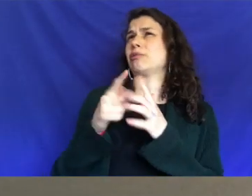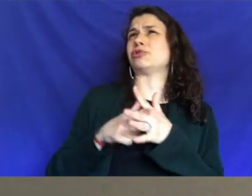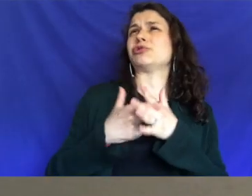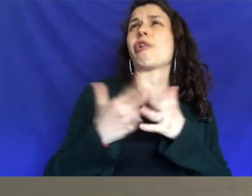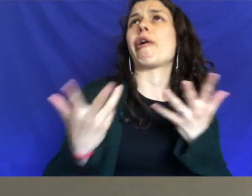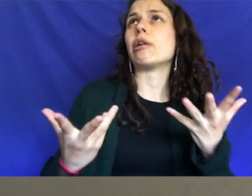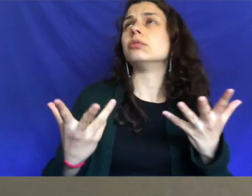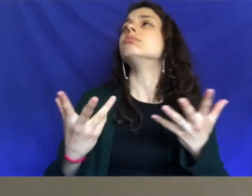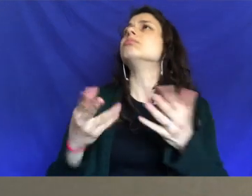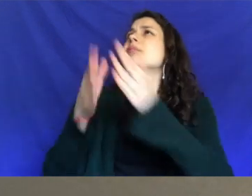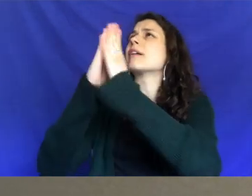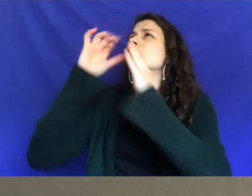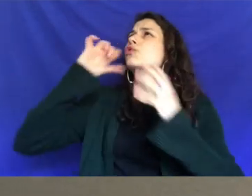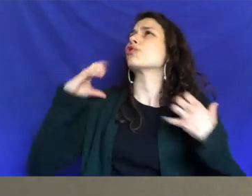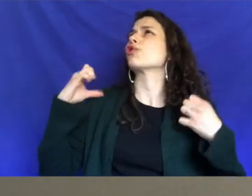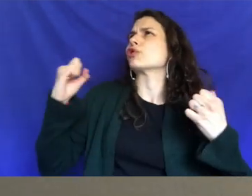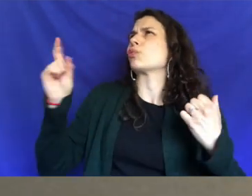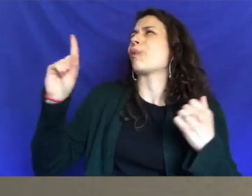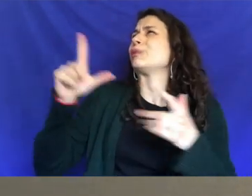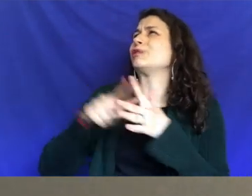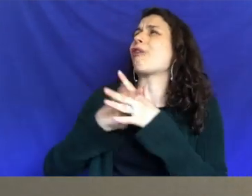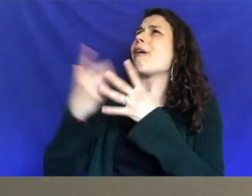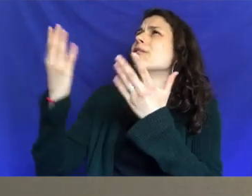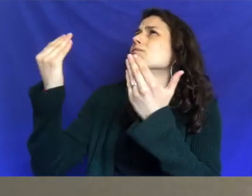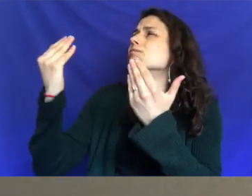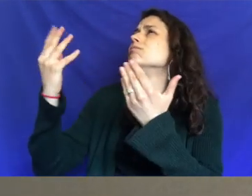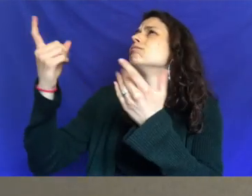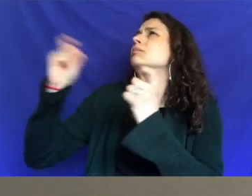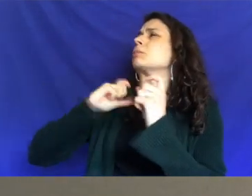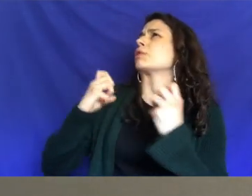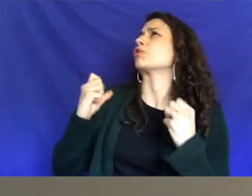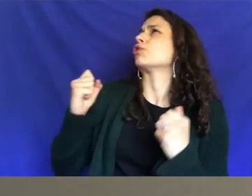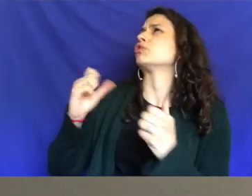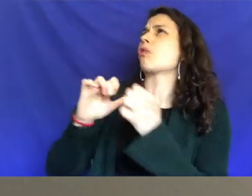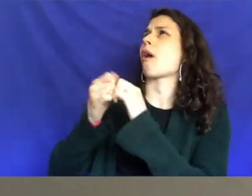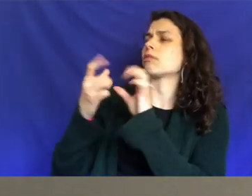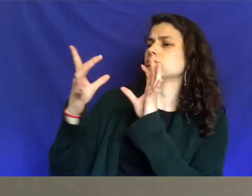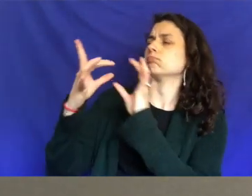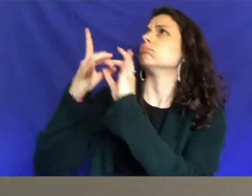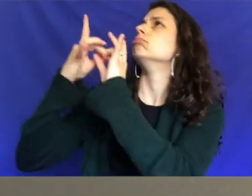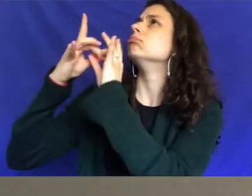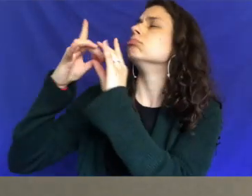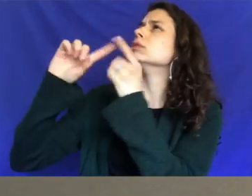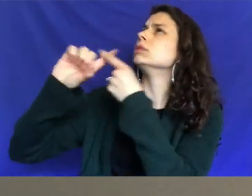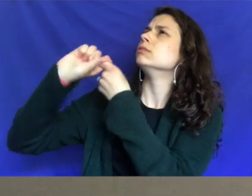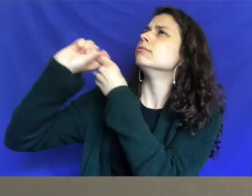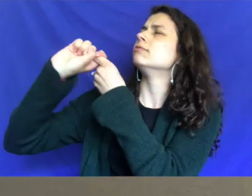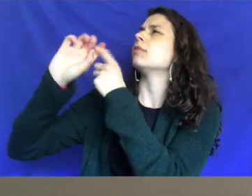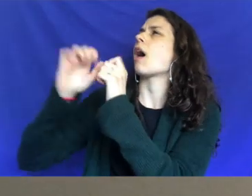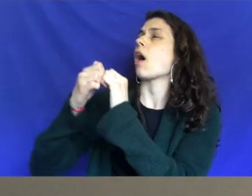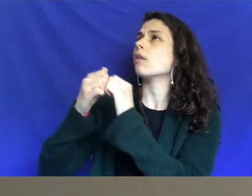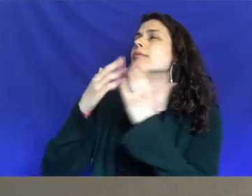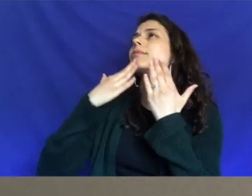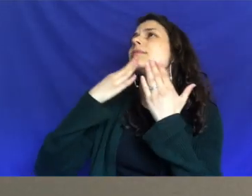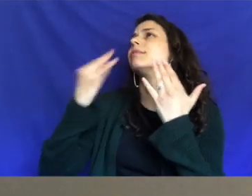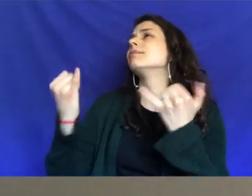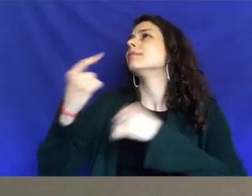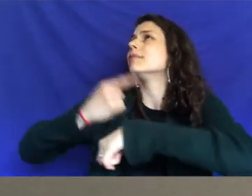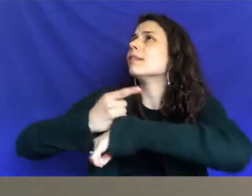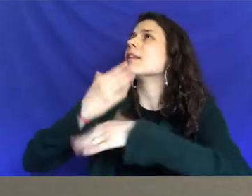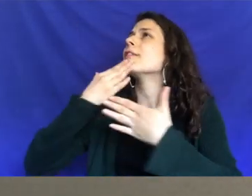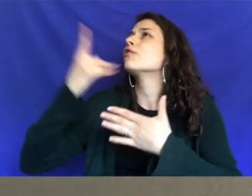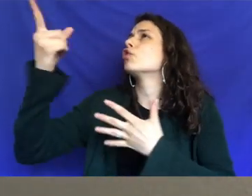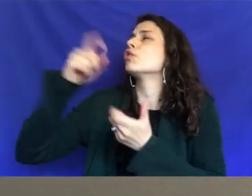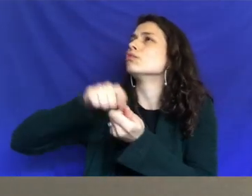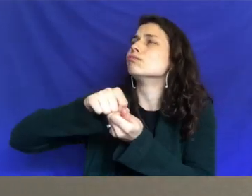that courage just to ask on where do we start with that relationship with God? Where do we start? How to build that friendship with God guys. And I thank you just so much just for this day and so much just for